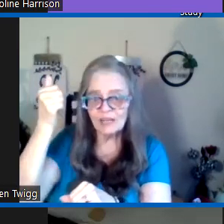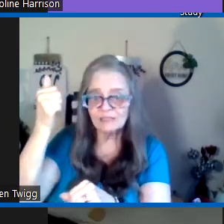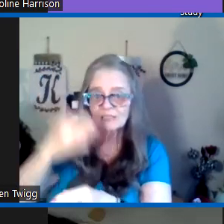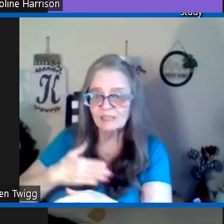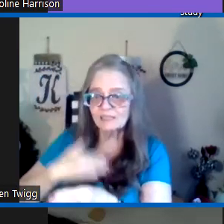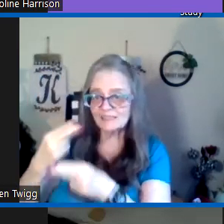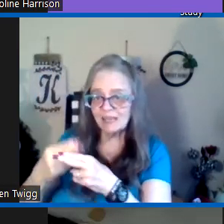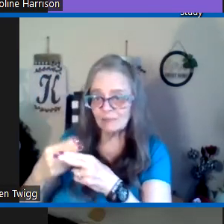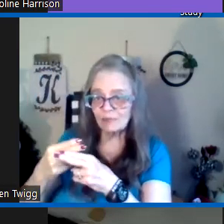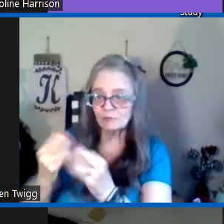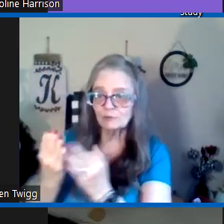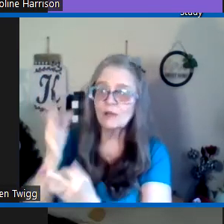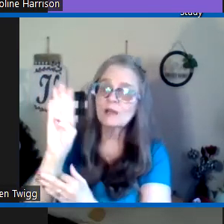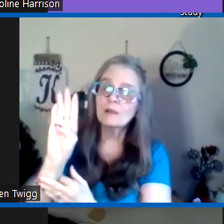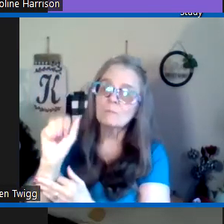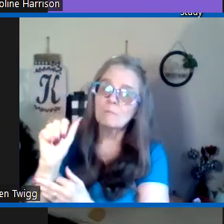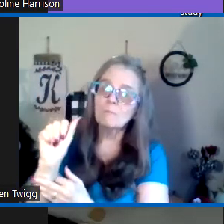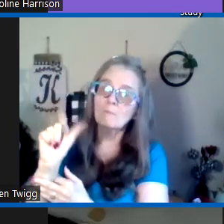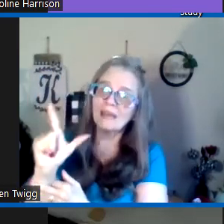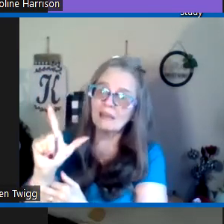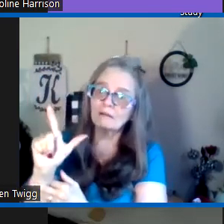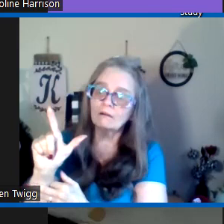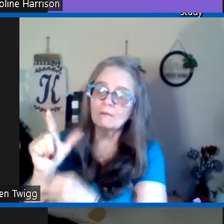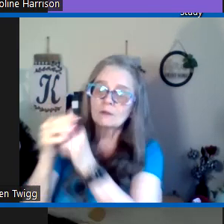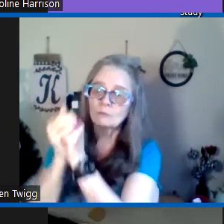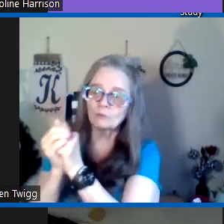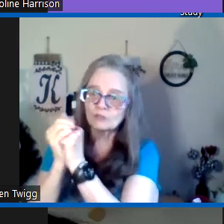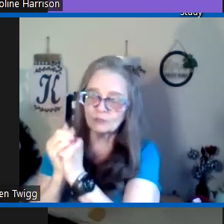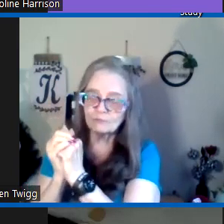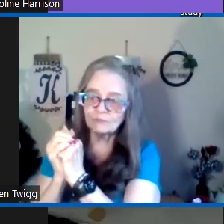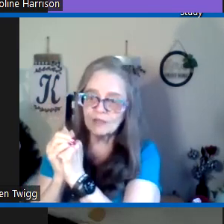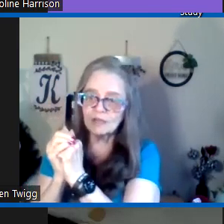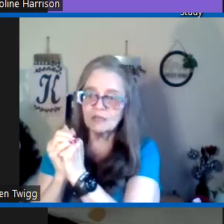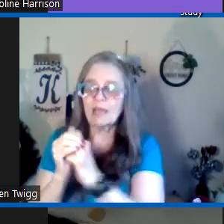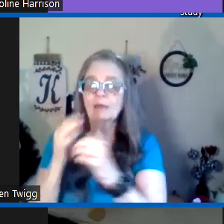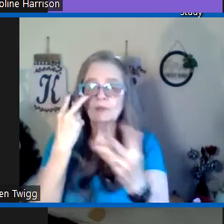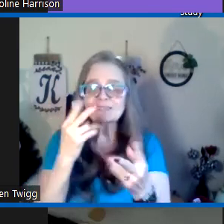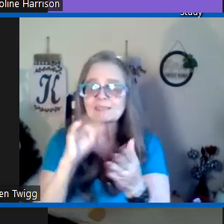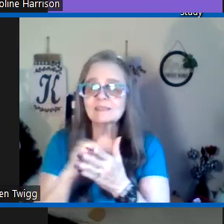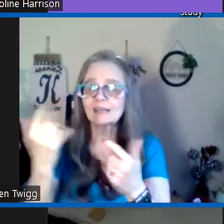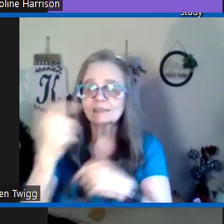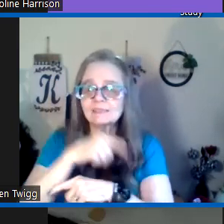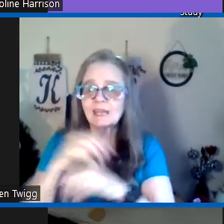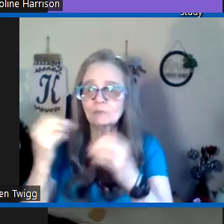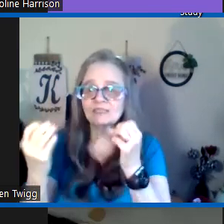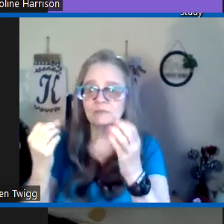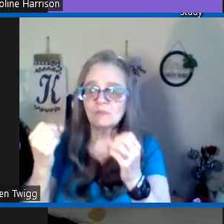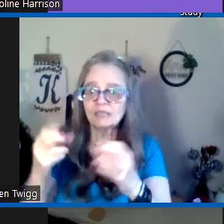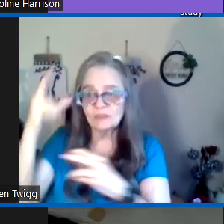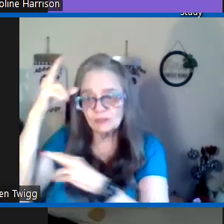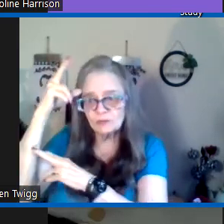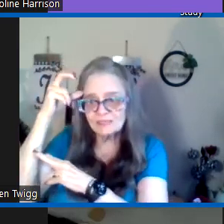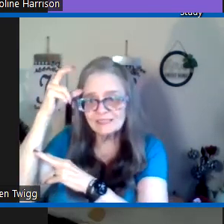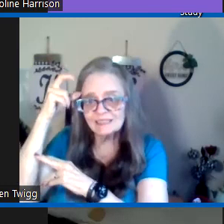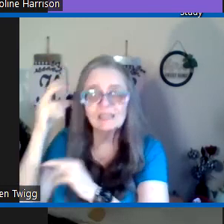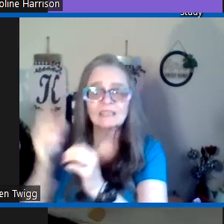forgot his name through bail worship and we see that today we see